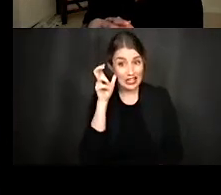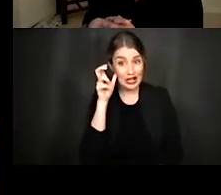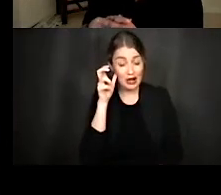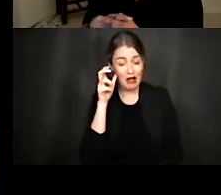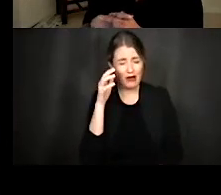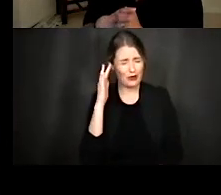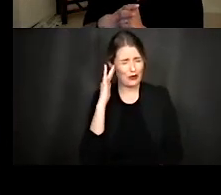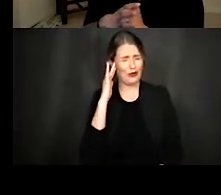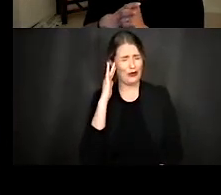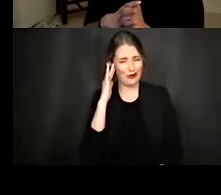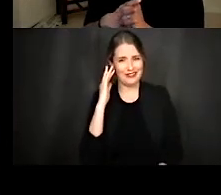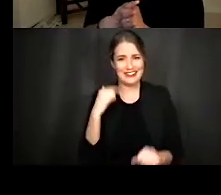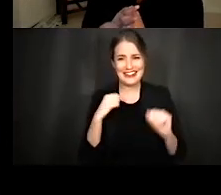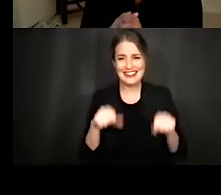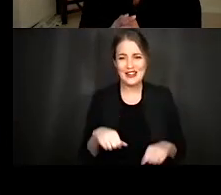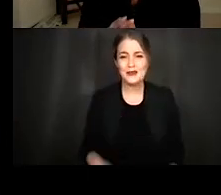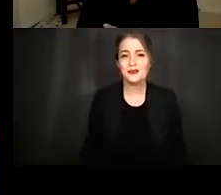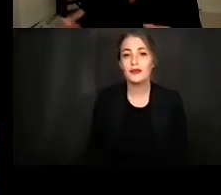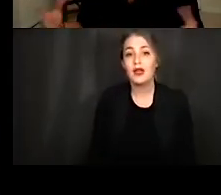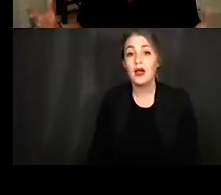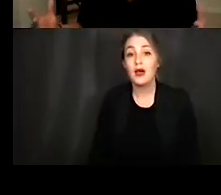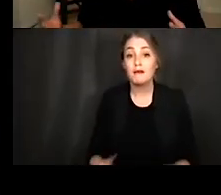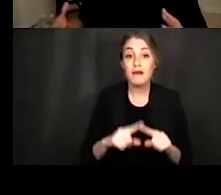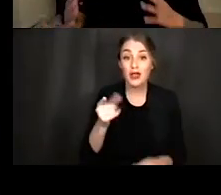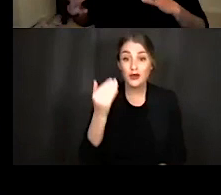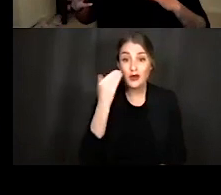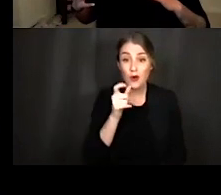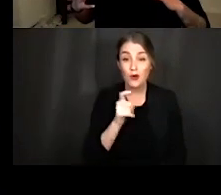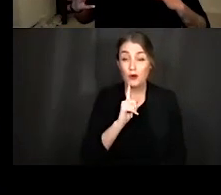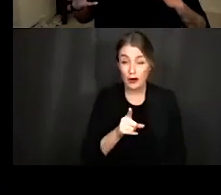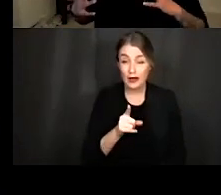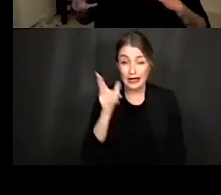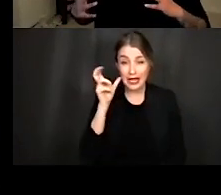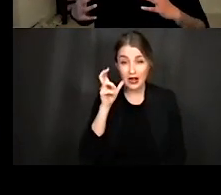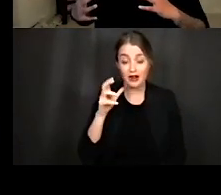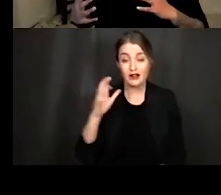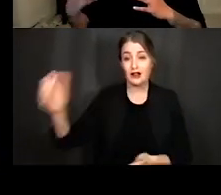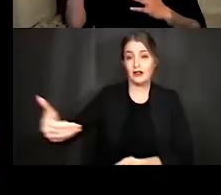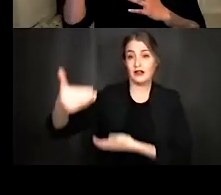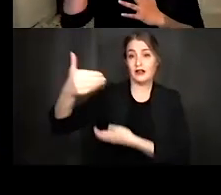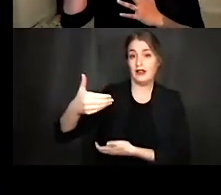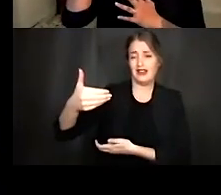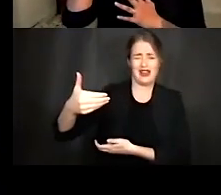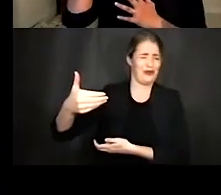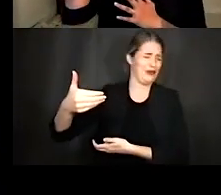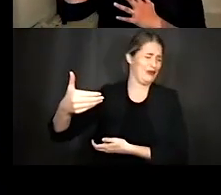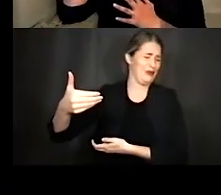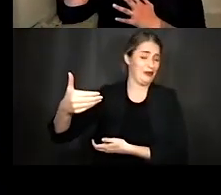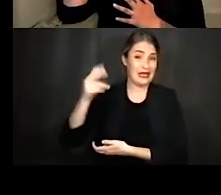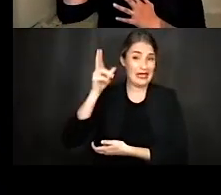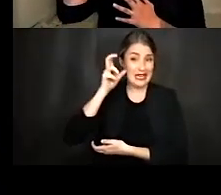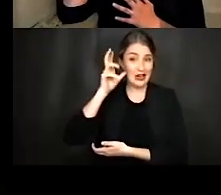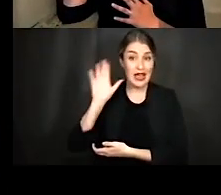what? You know who would really hear him? His mum, who's holding him right here and has his mouth